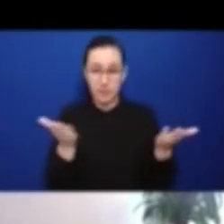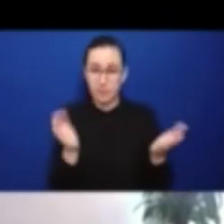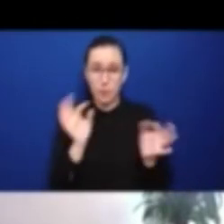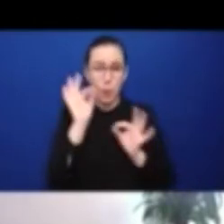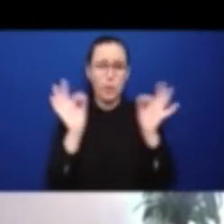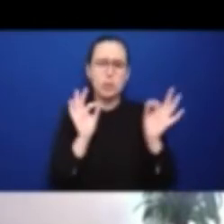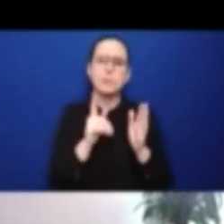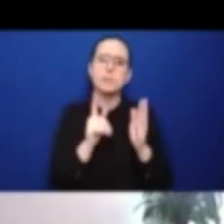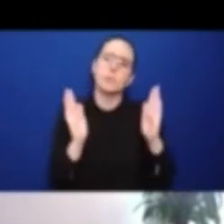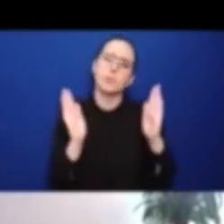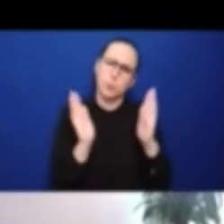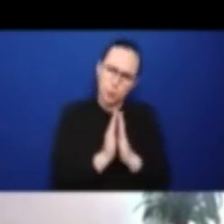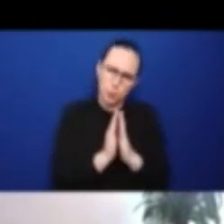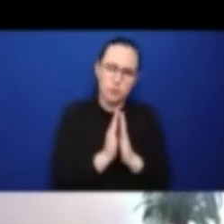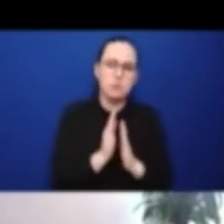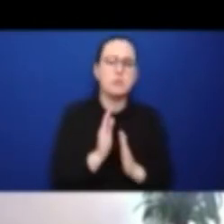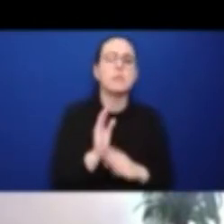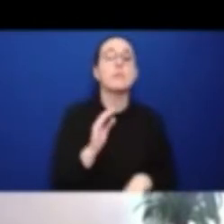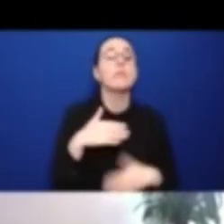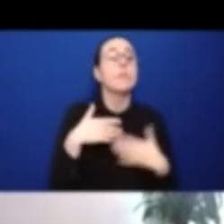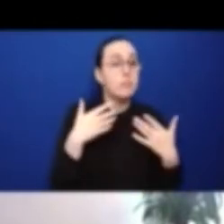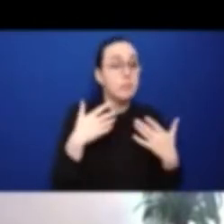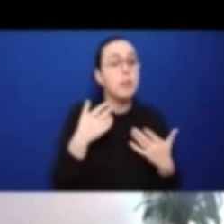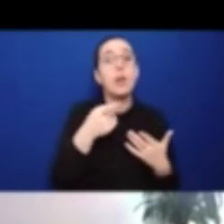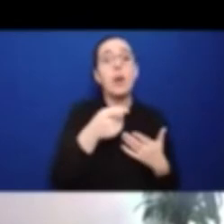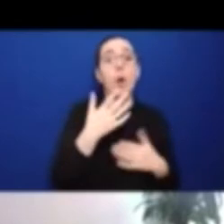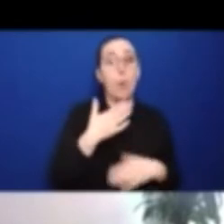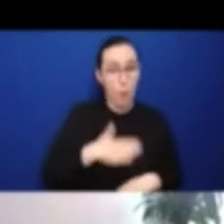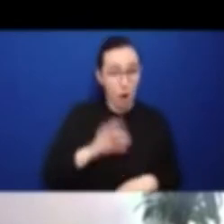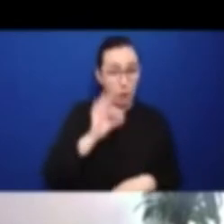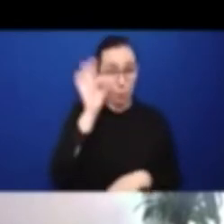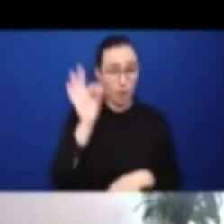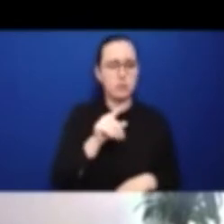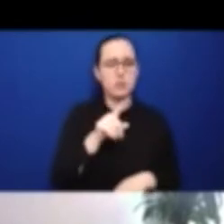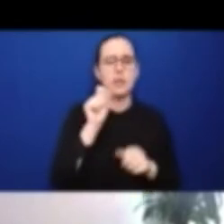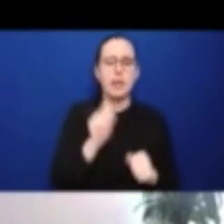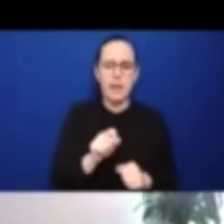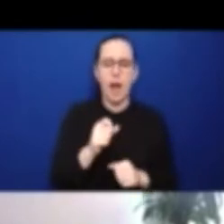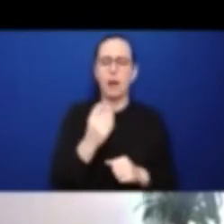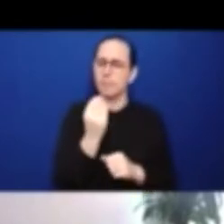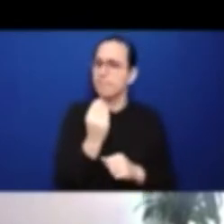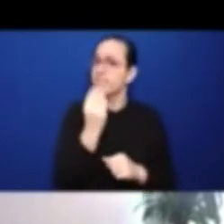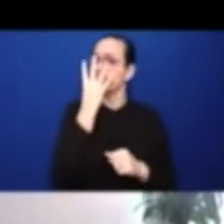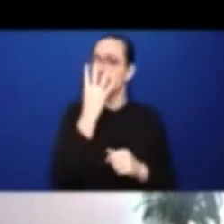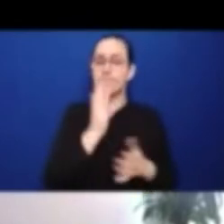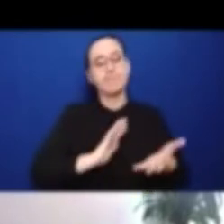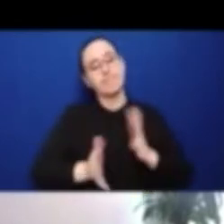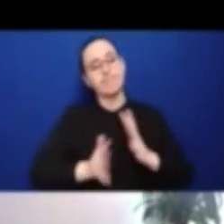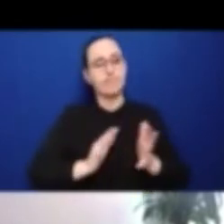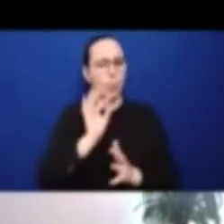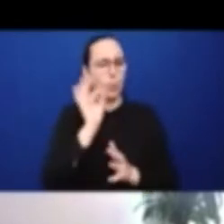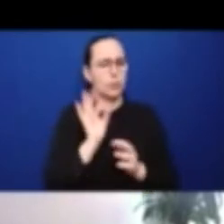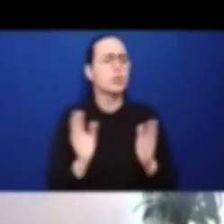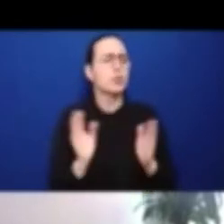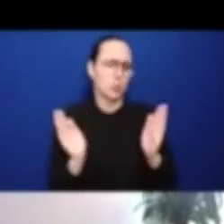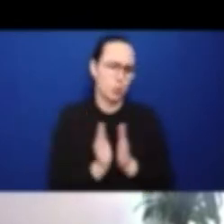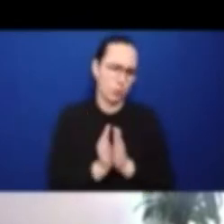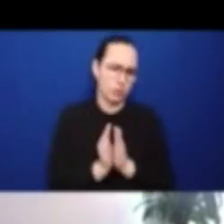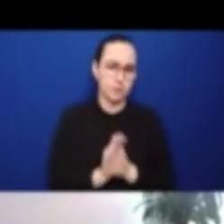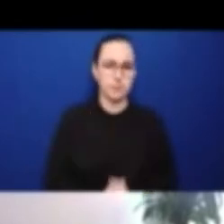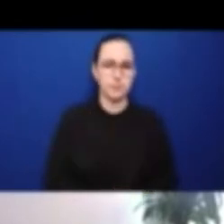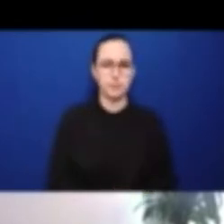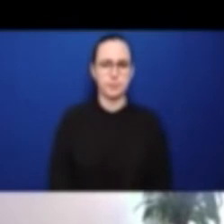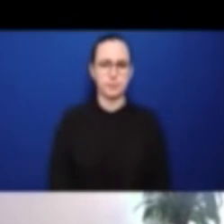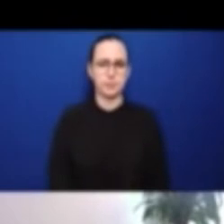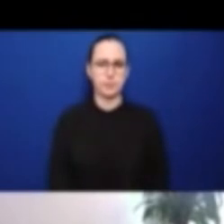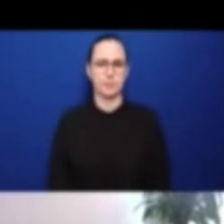invite you to click on your camera and, and share them. But we don't have time for a lot of, a lot of long questions.